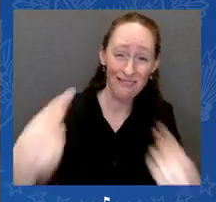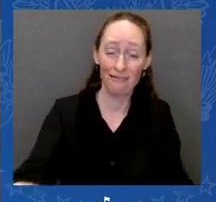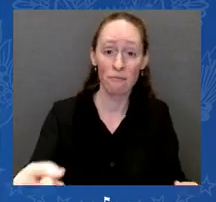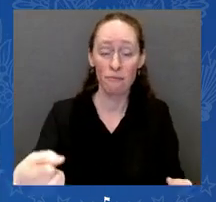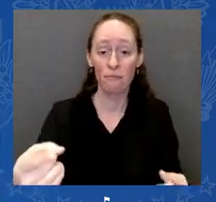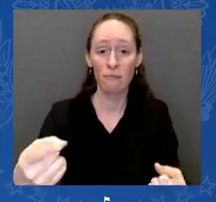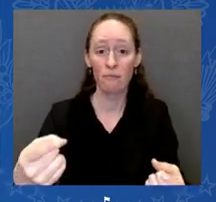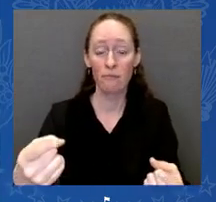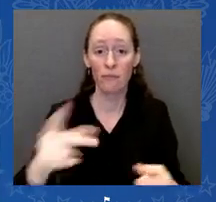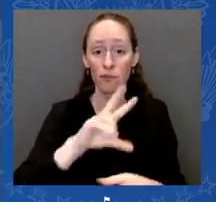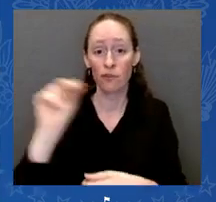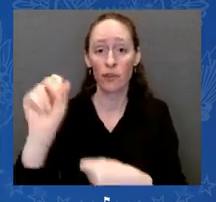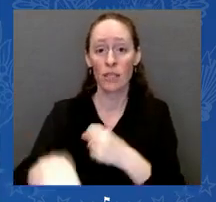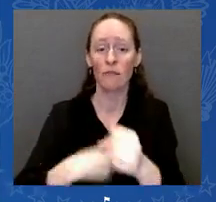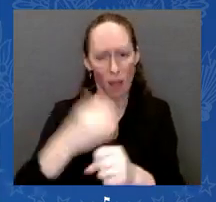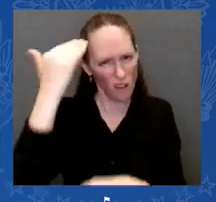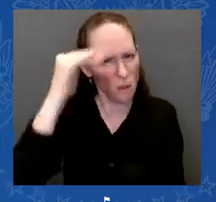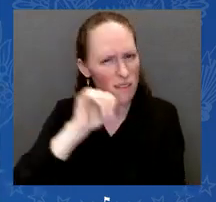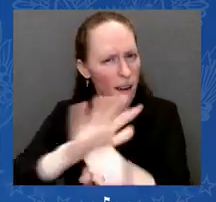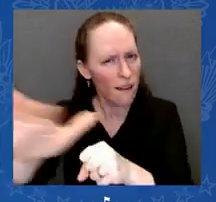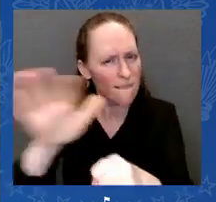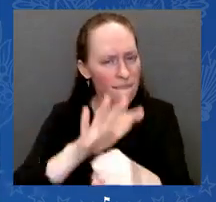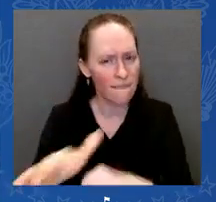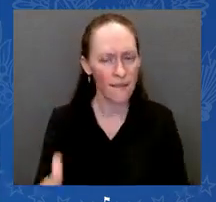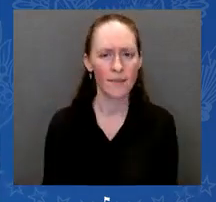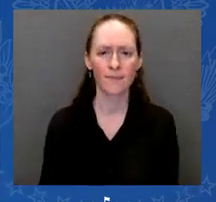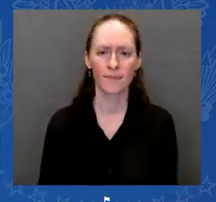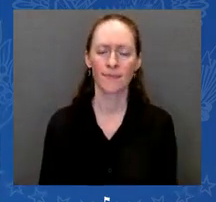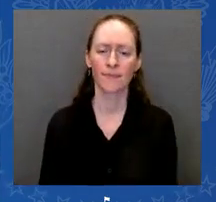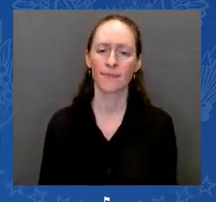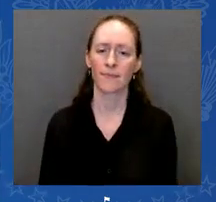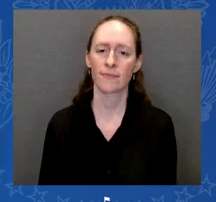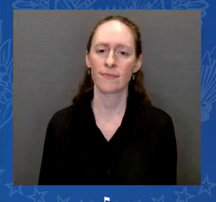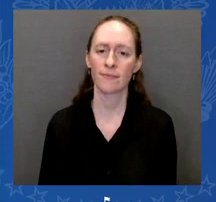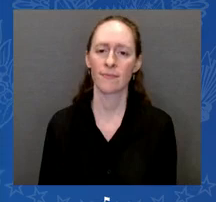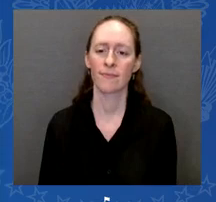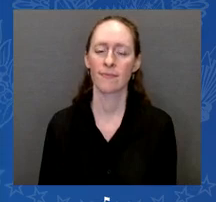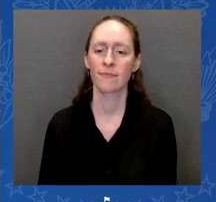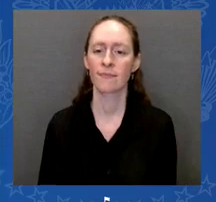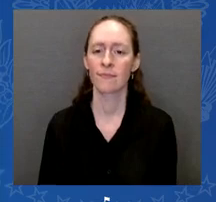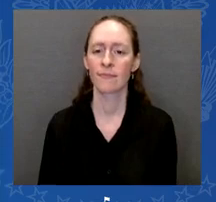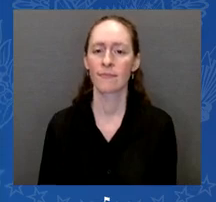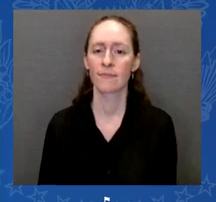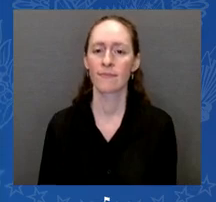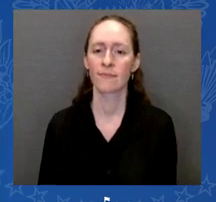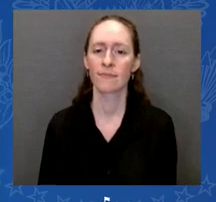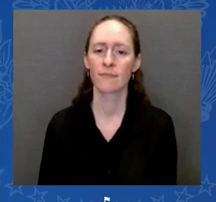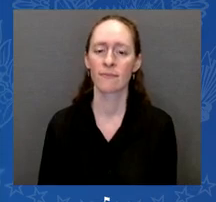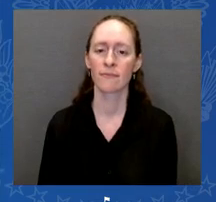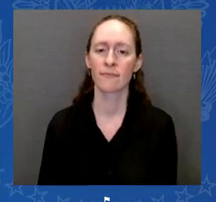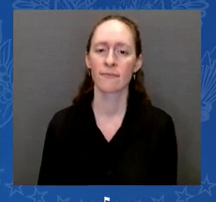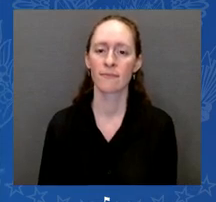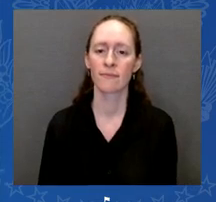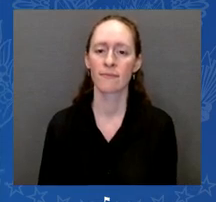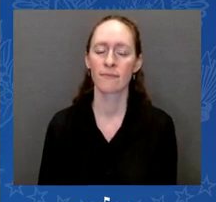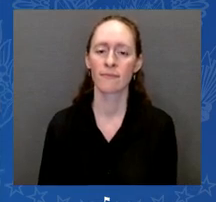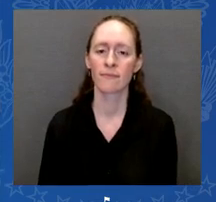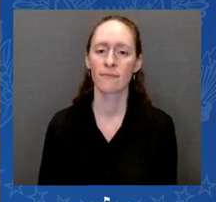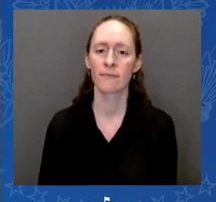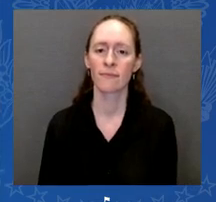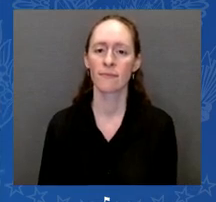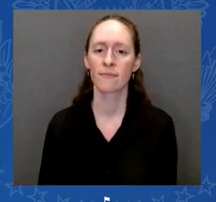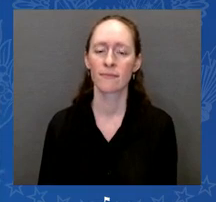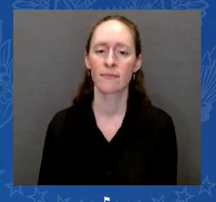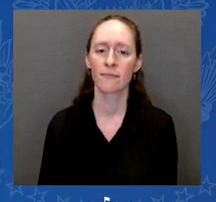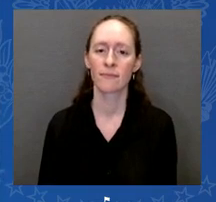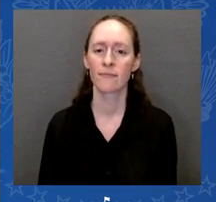Even though our work continues to limit the number of bullets that can be in a cartridge, the type of weapon